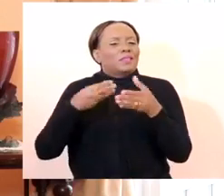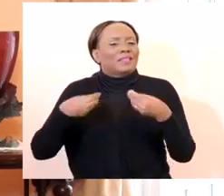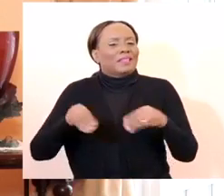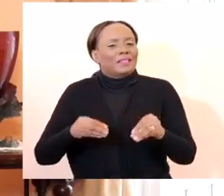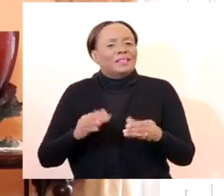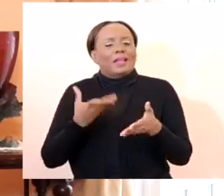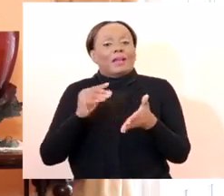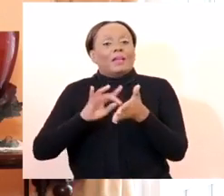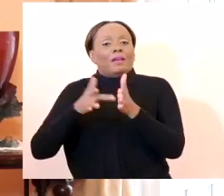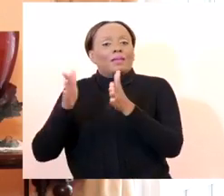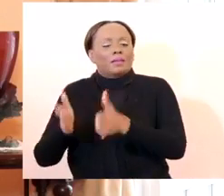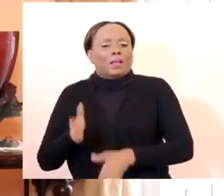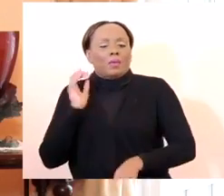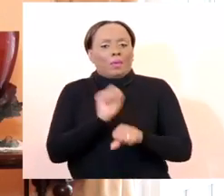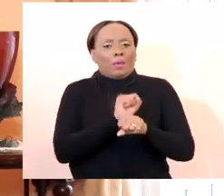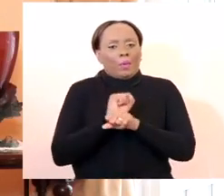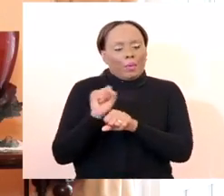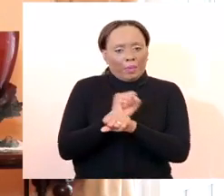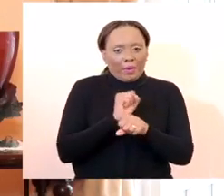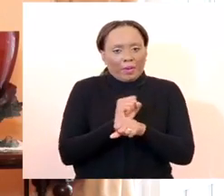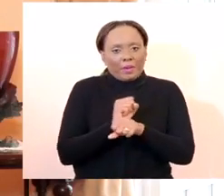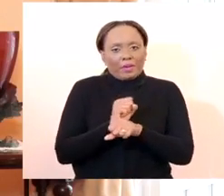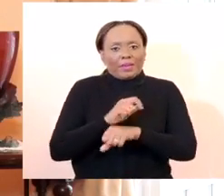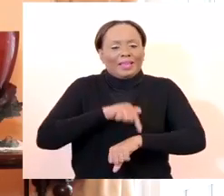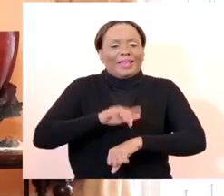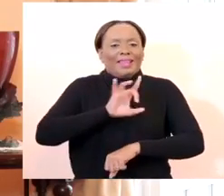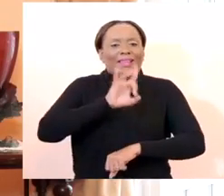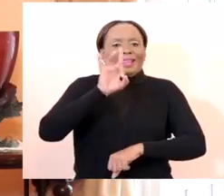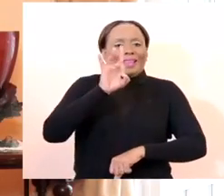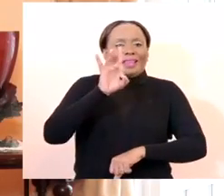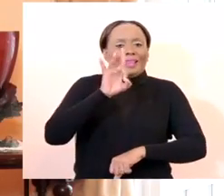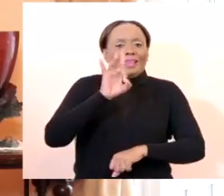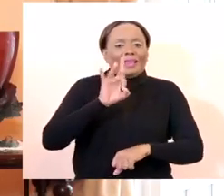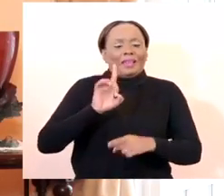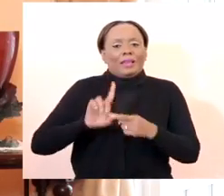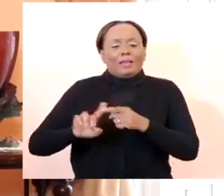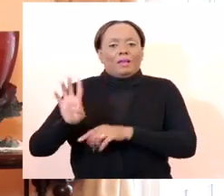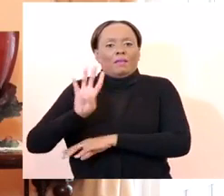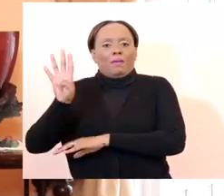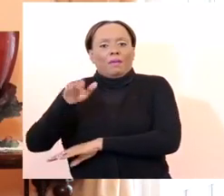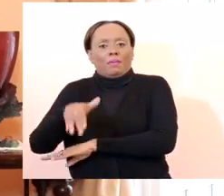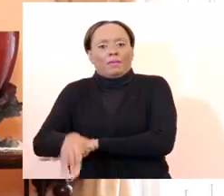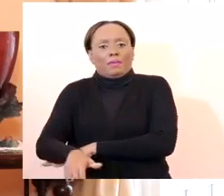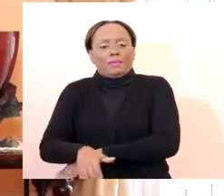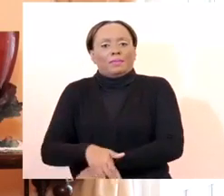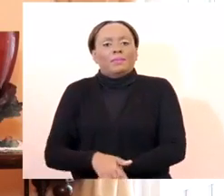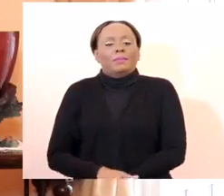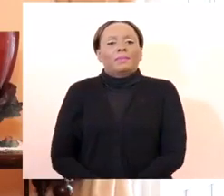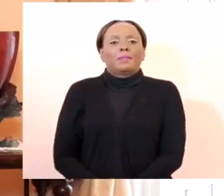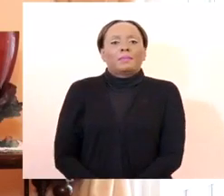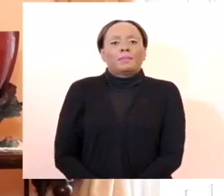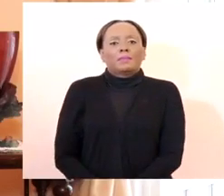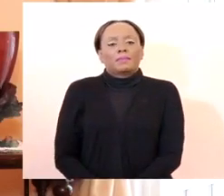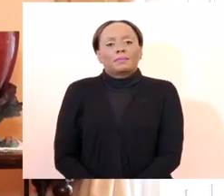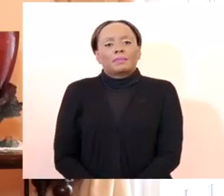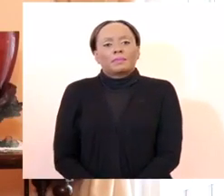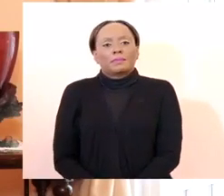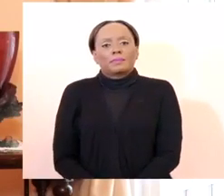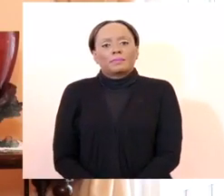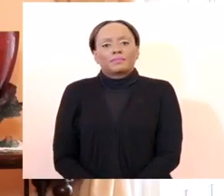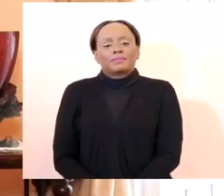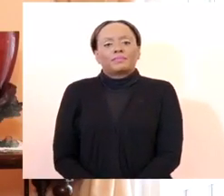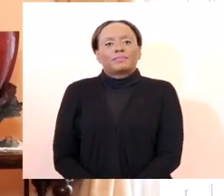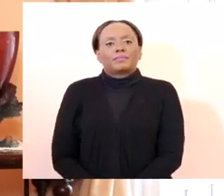they'll be able to operate within the hours of 8 a.m. and 4 p.m. Now, the question of mini